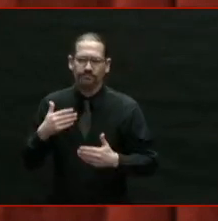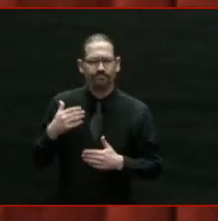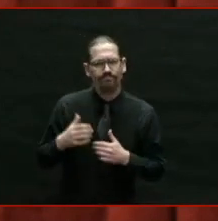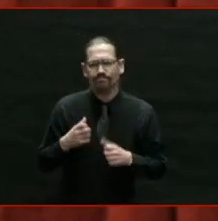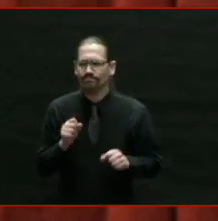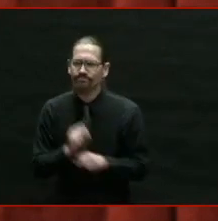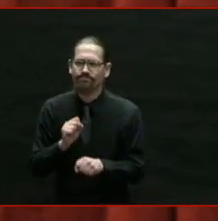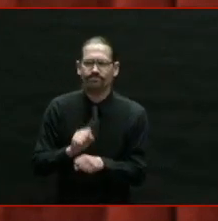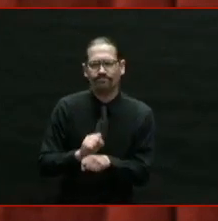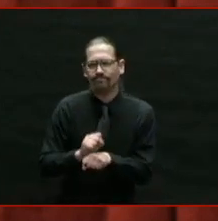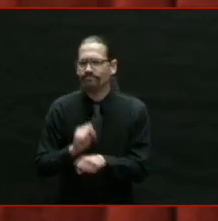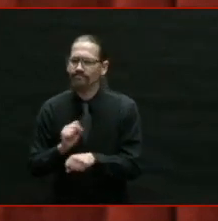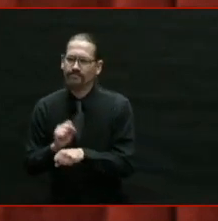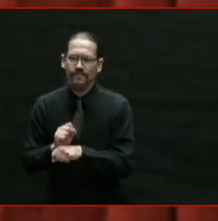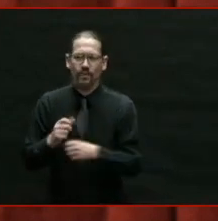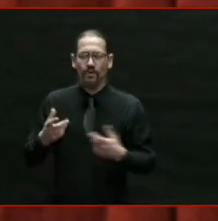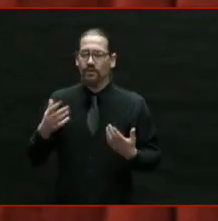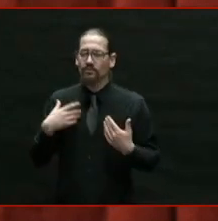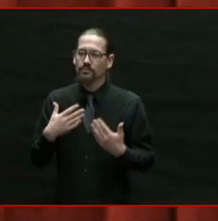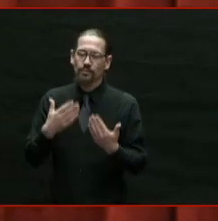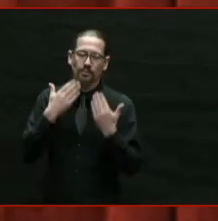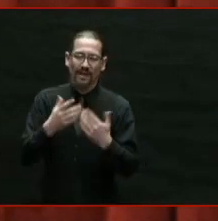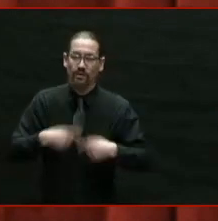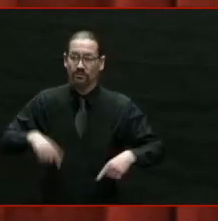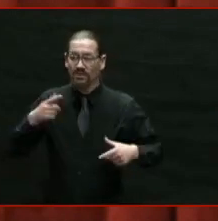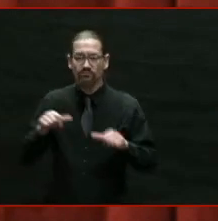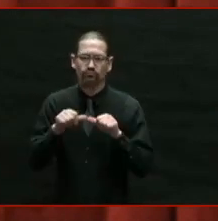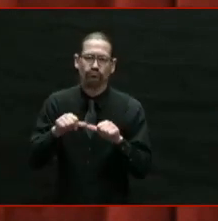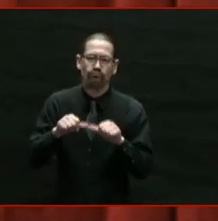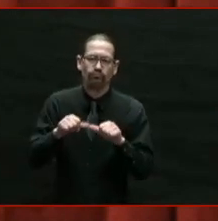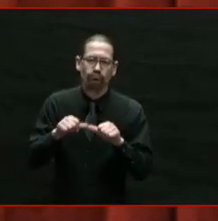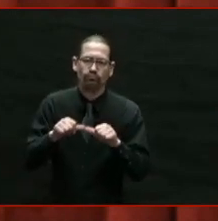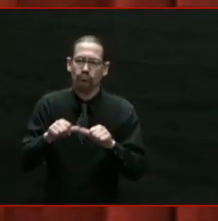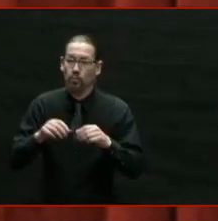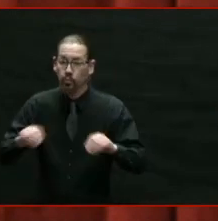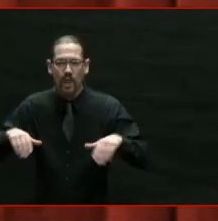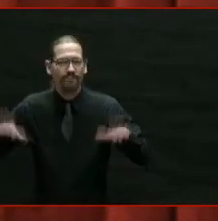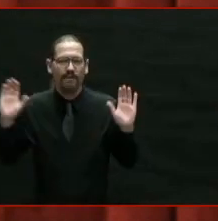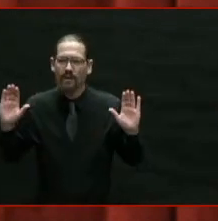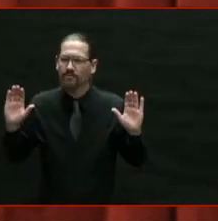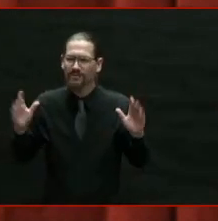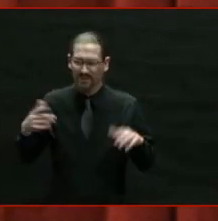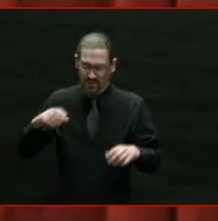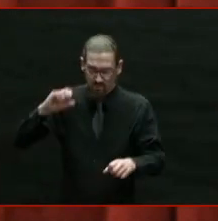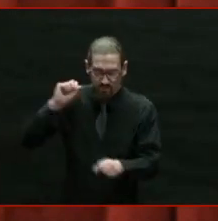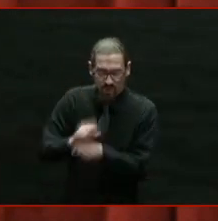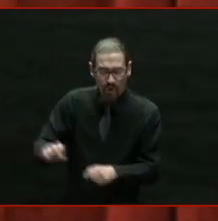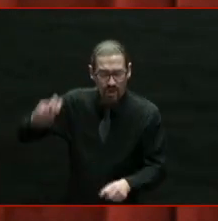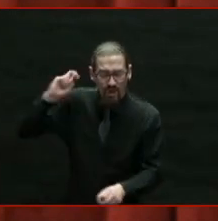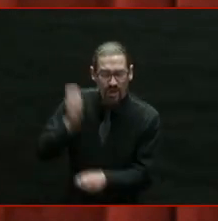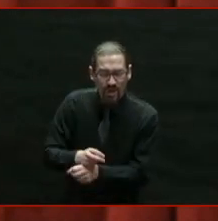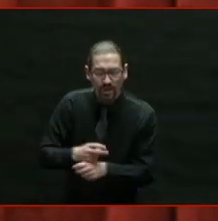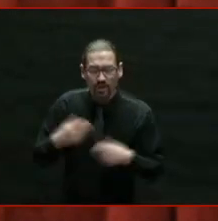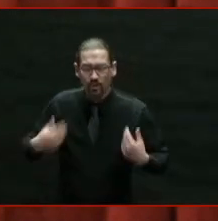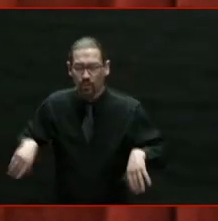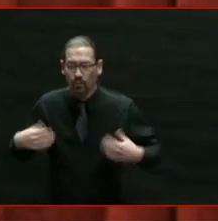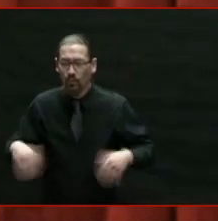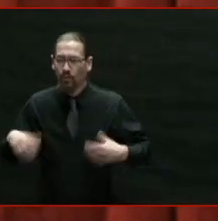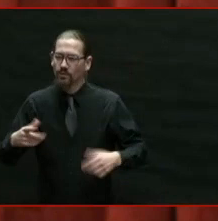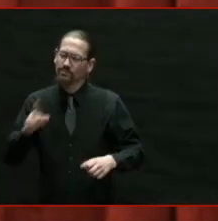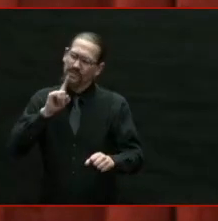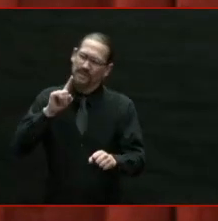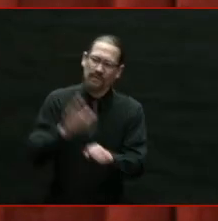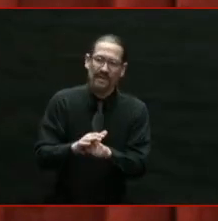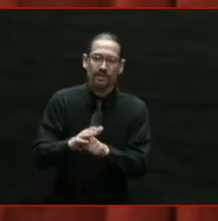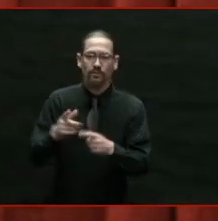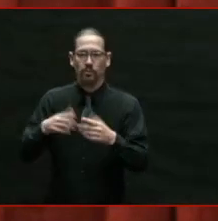thank you for never giving up, for working hard, and for always being committed to public service